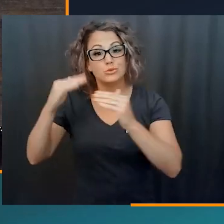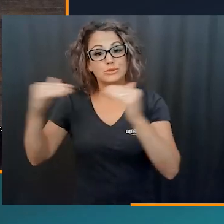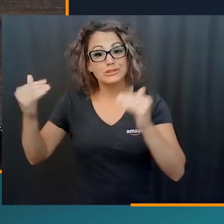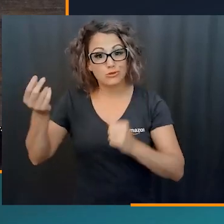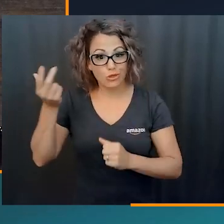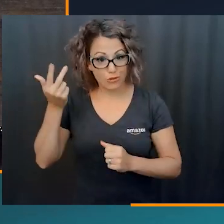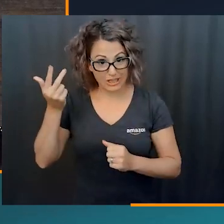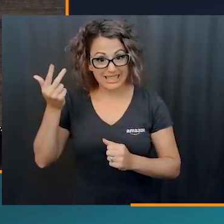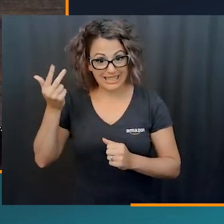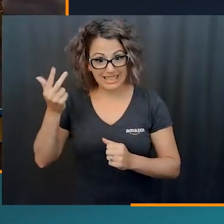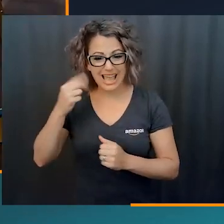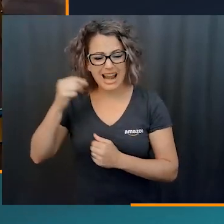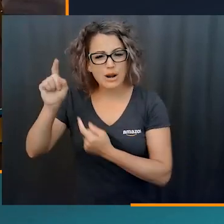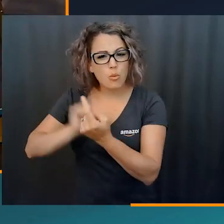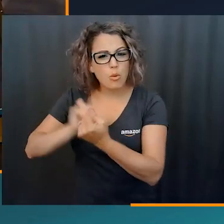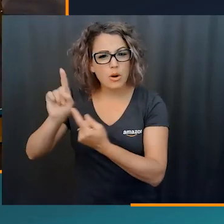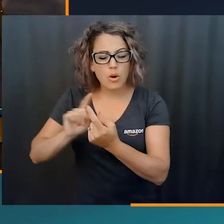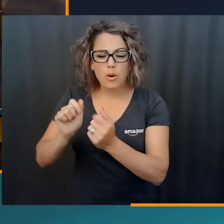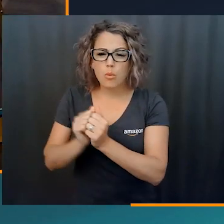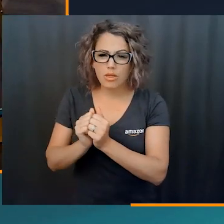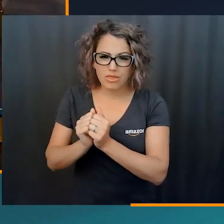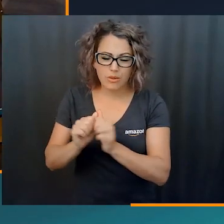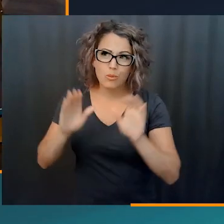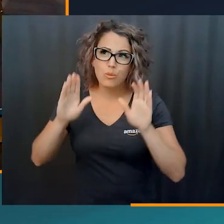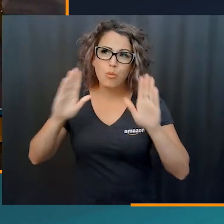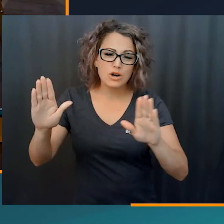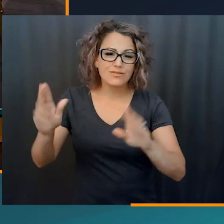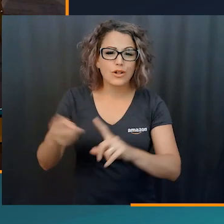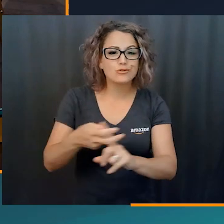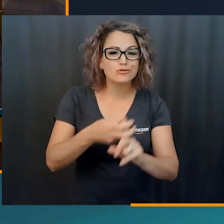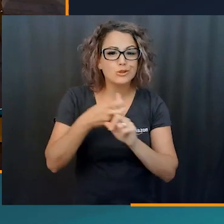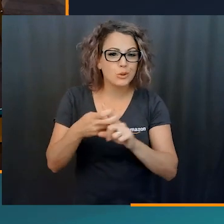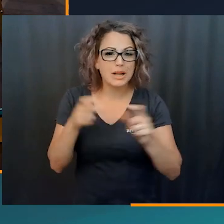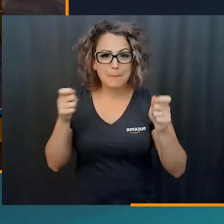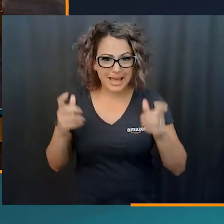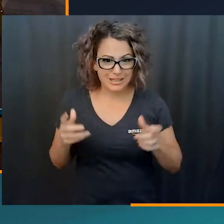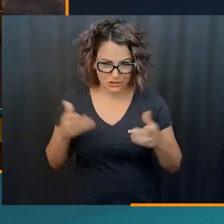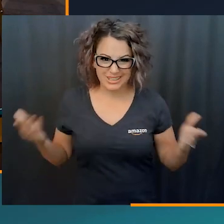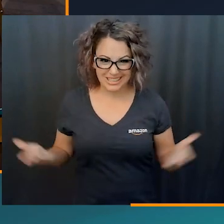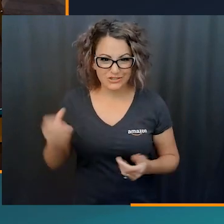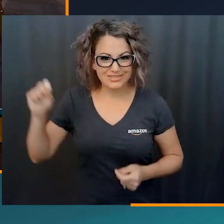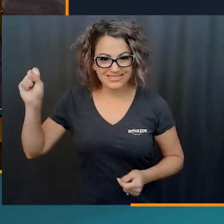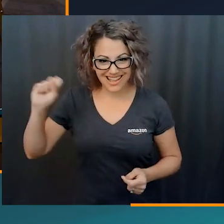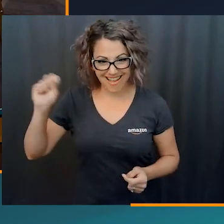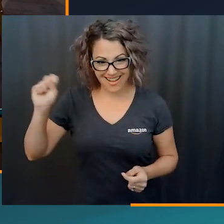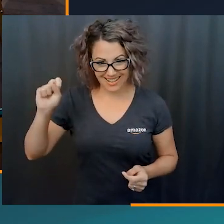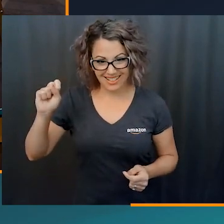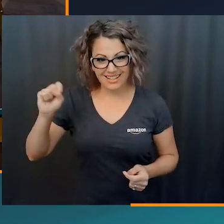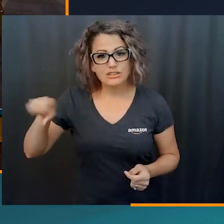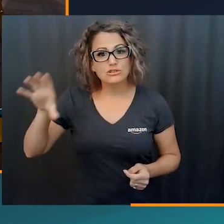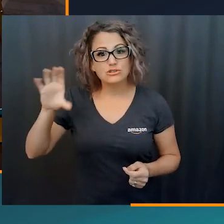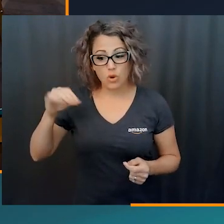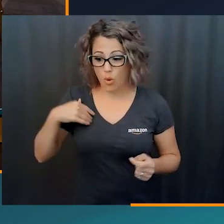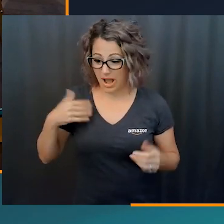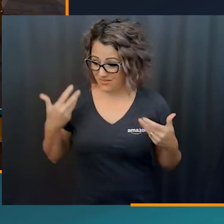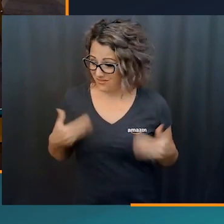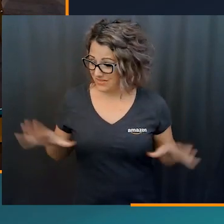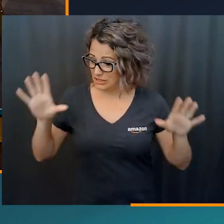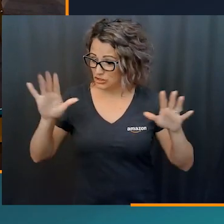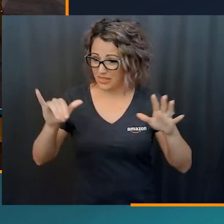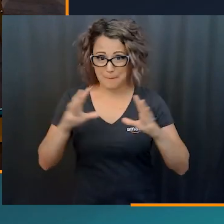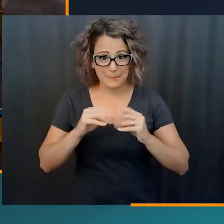you know, getting promoted to a tier three, and I had a one-on-one with a really great marketing manager up here in Seattle.